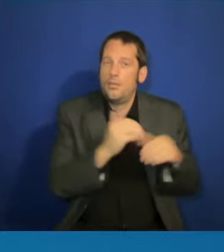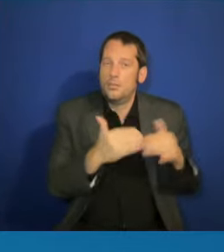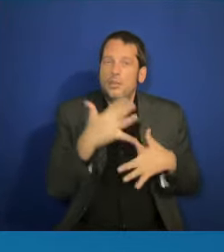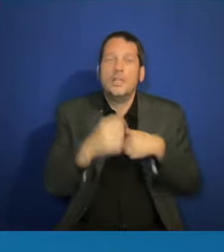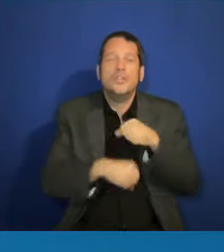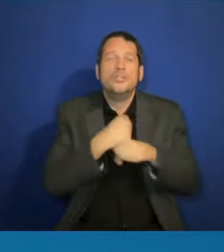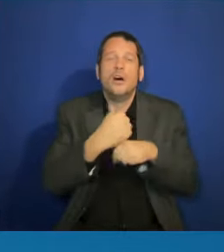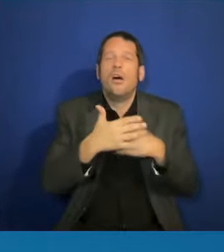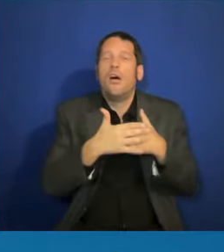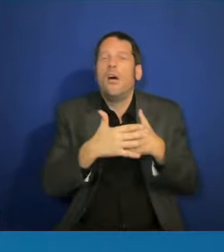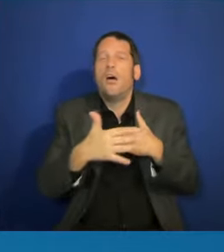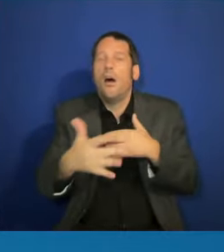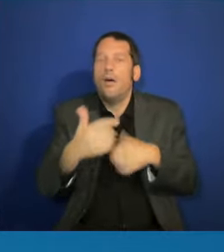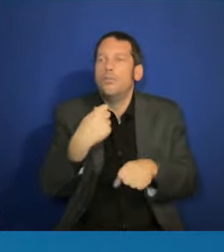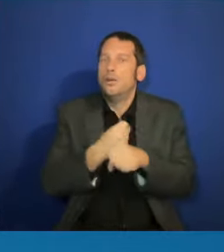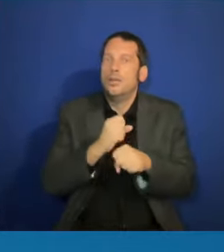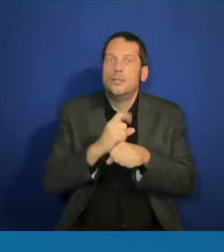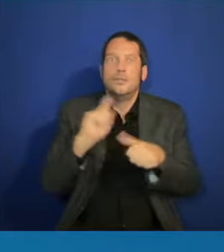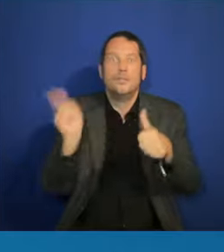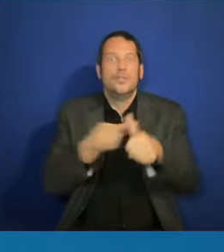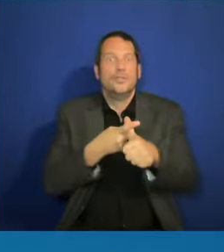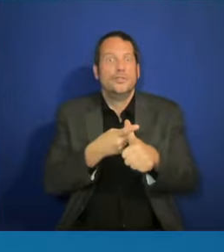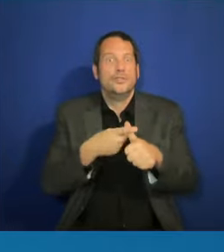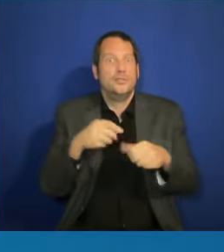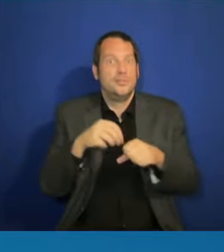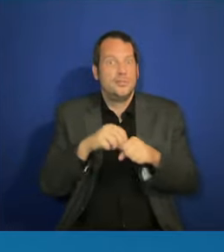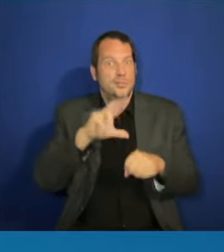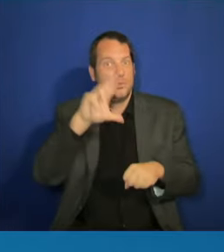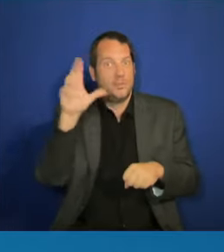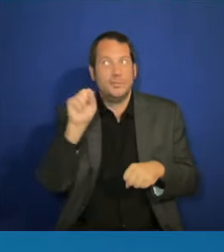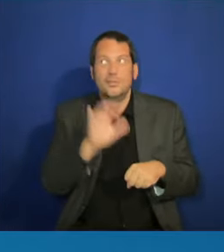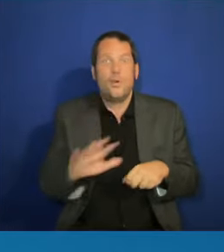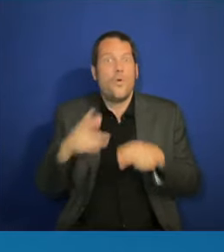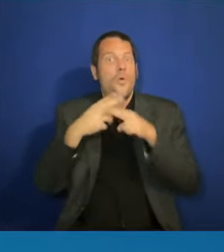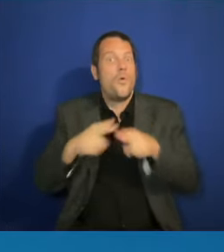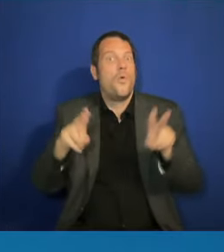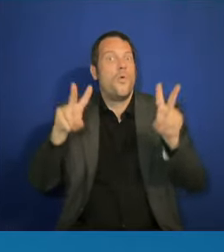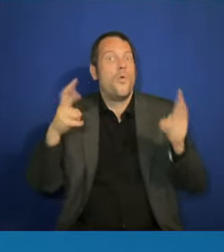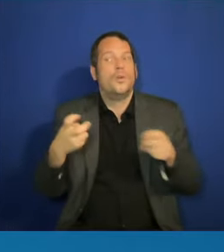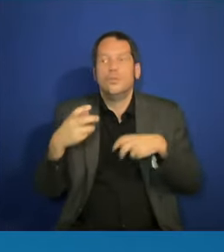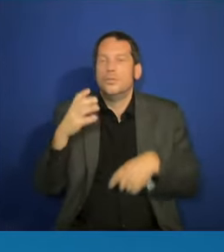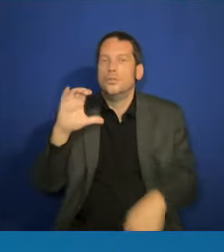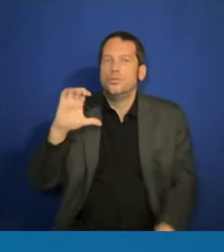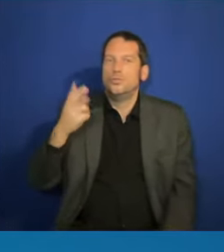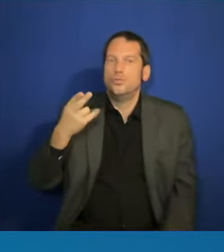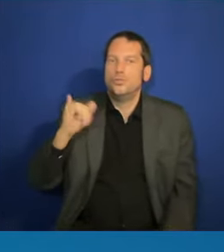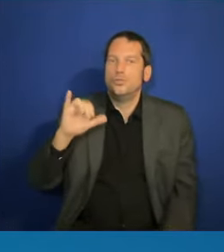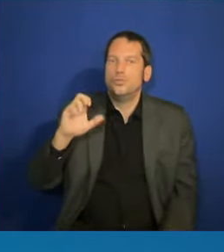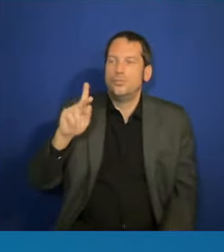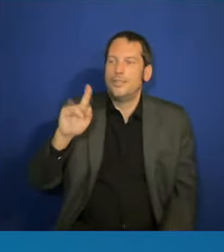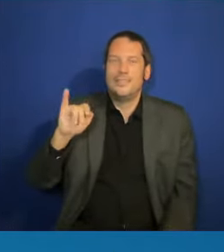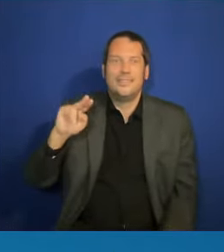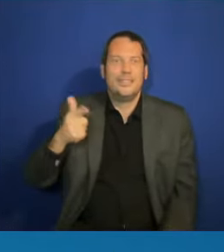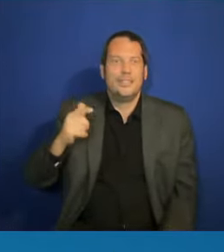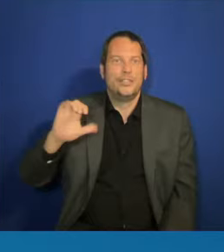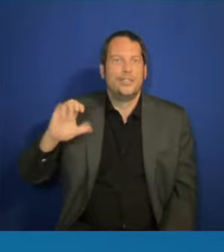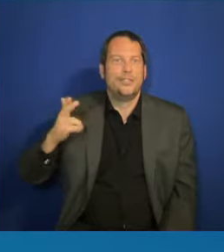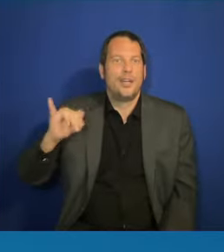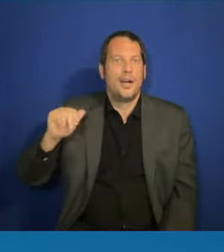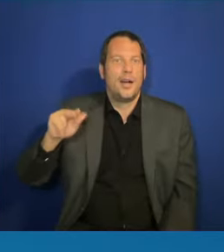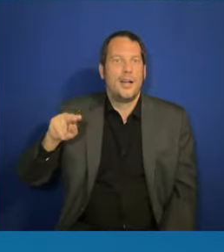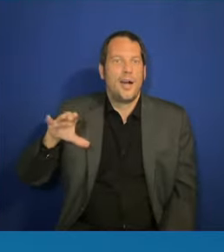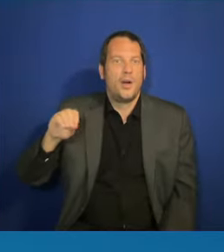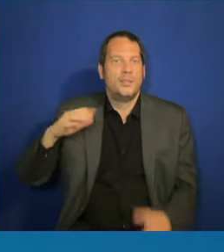called the Chicano Studies Department. And the Chicano Studies Department at San Francisco State, you should actually see the history on that,